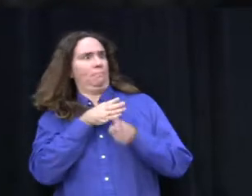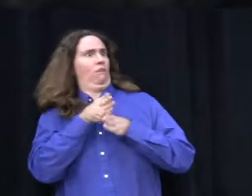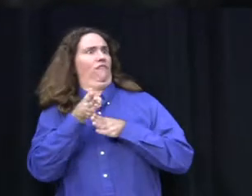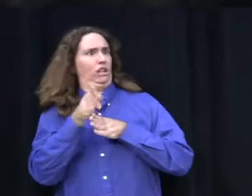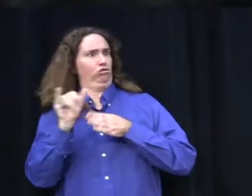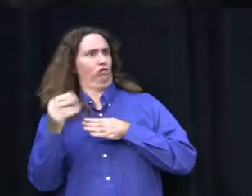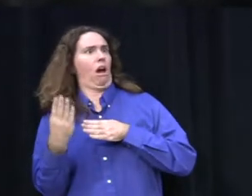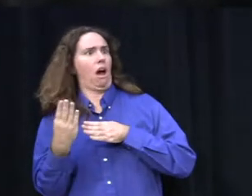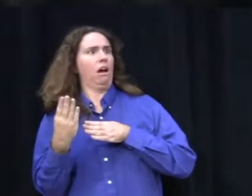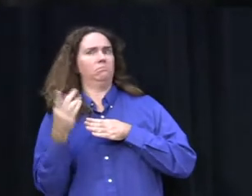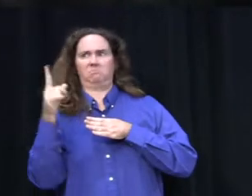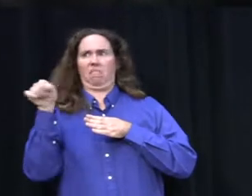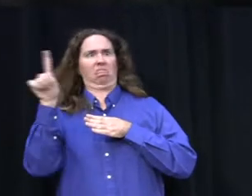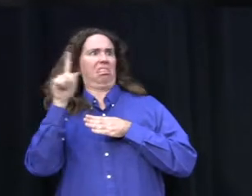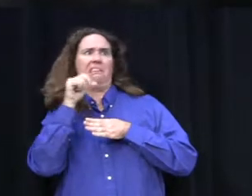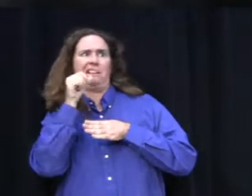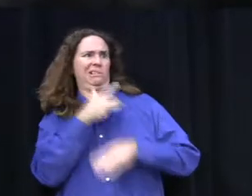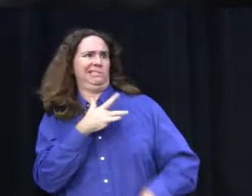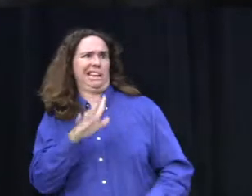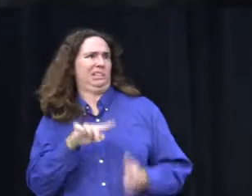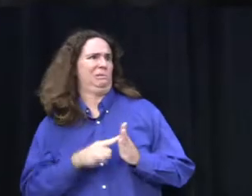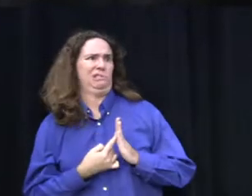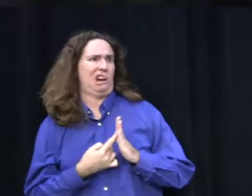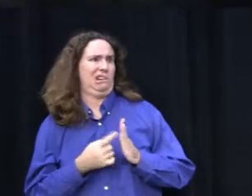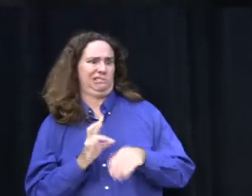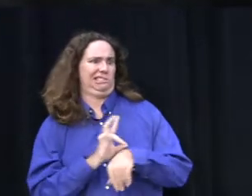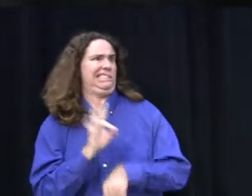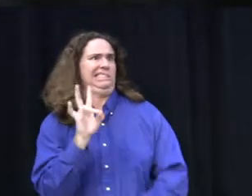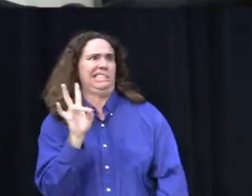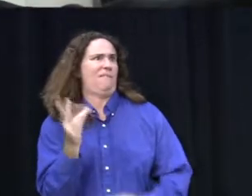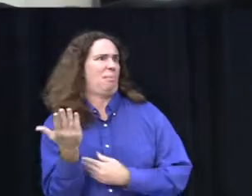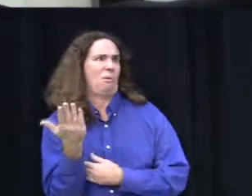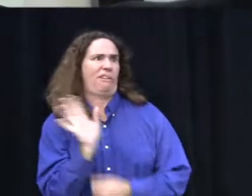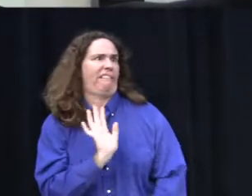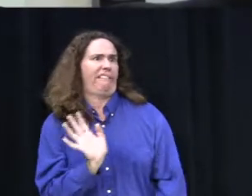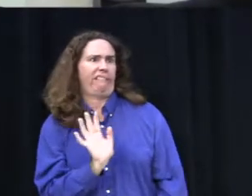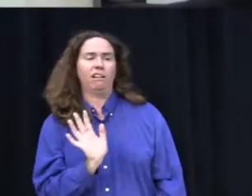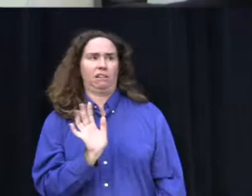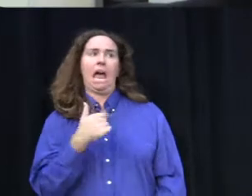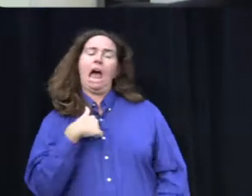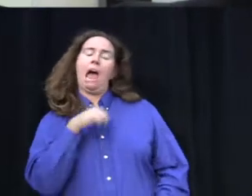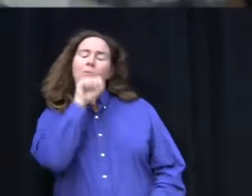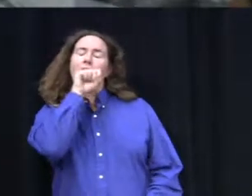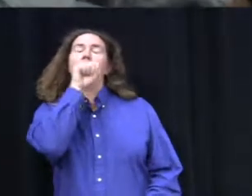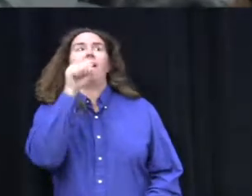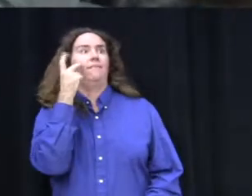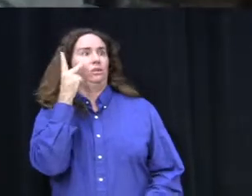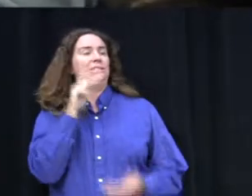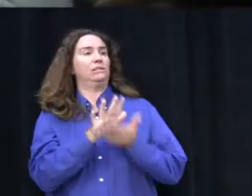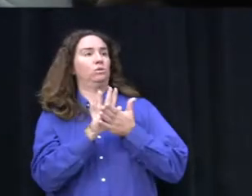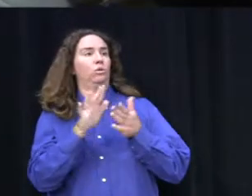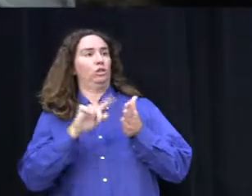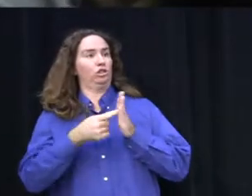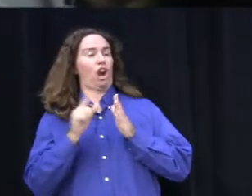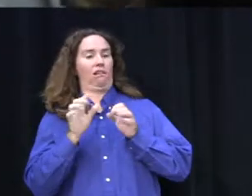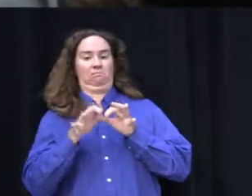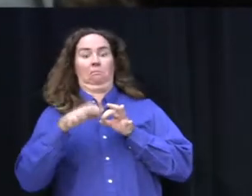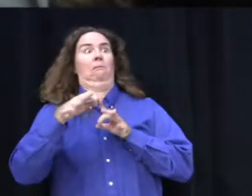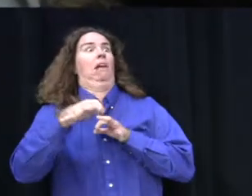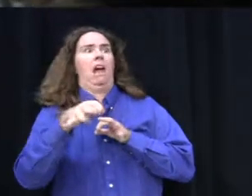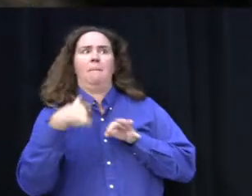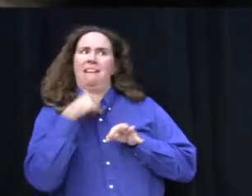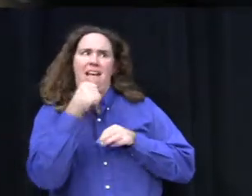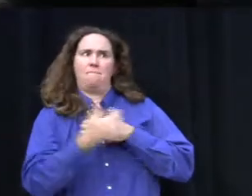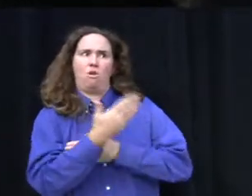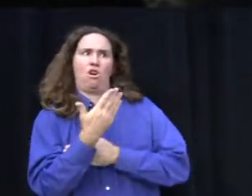jobs, they don't usually start at 7 in the morning. I would love to see school start later. I'm not a morning person either,